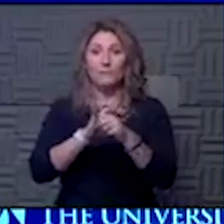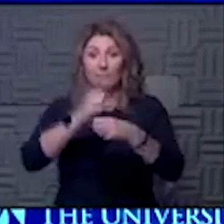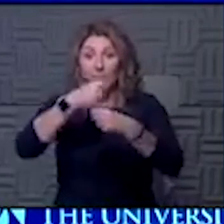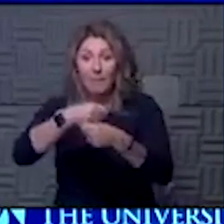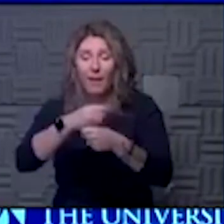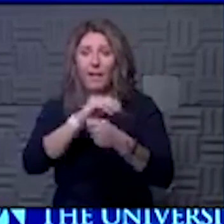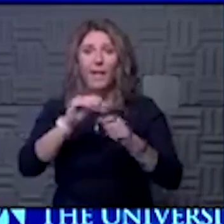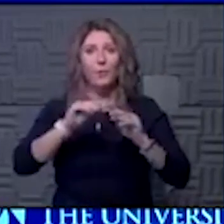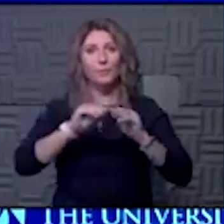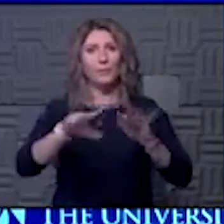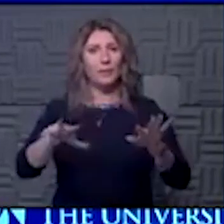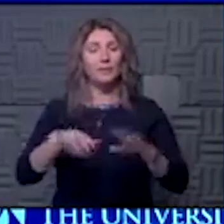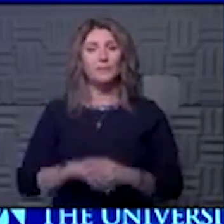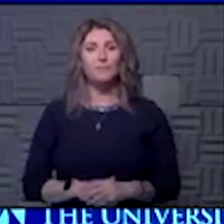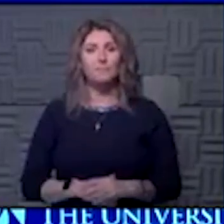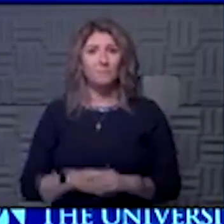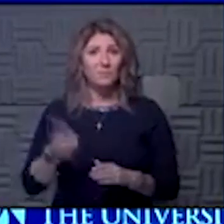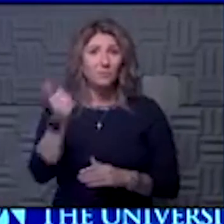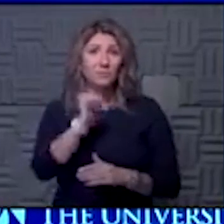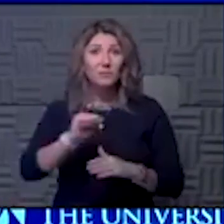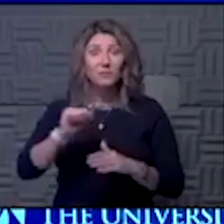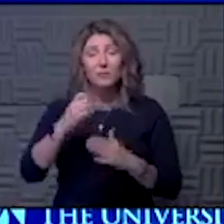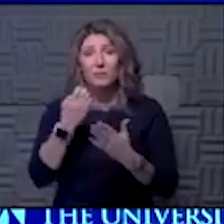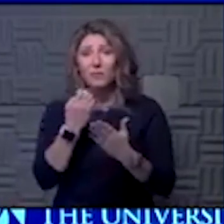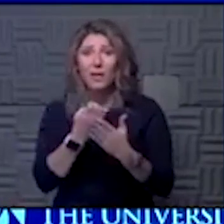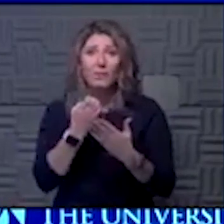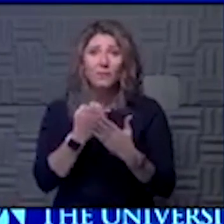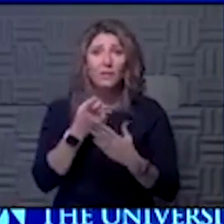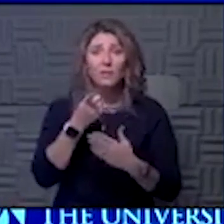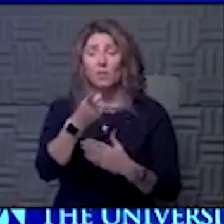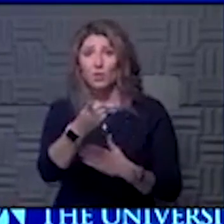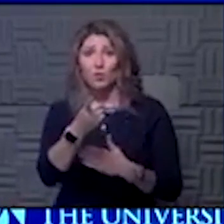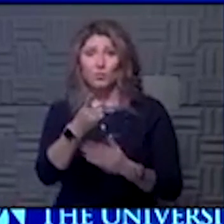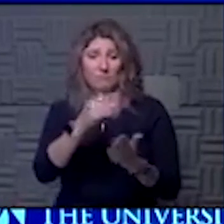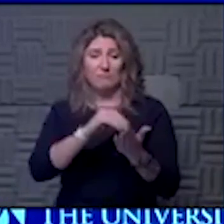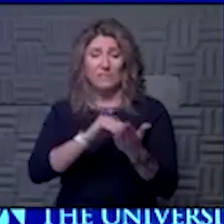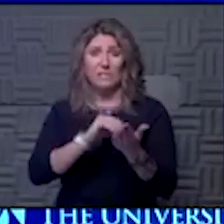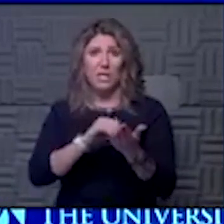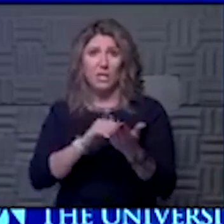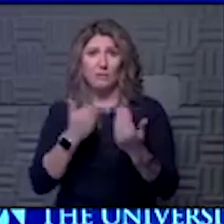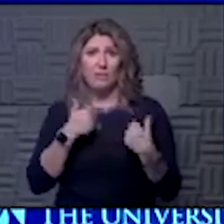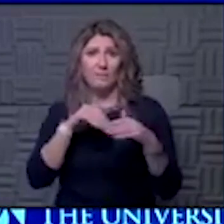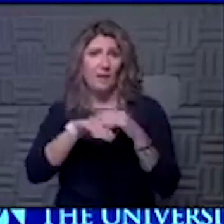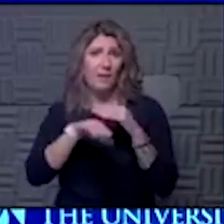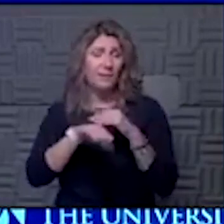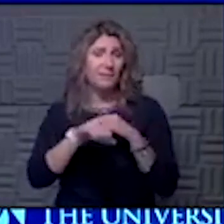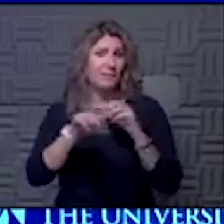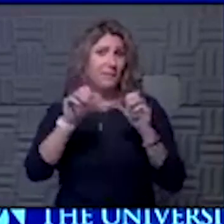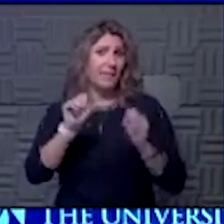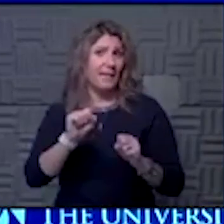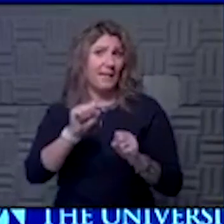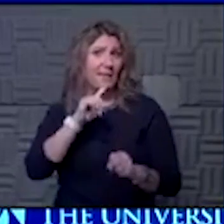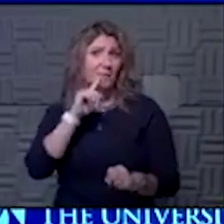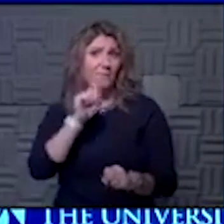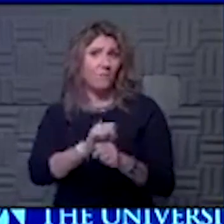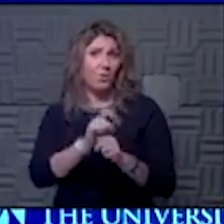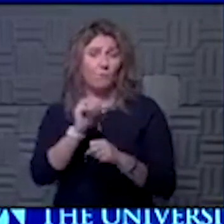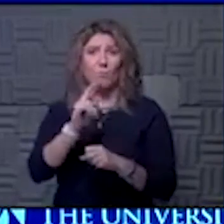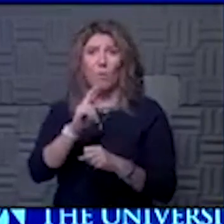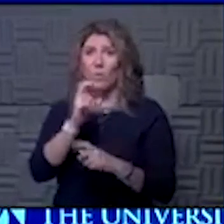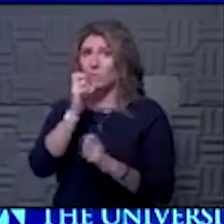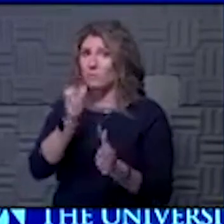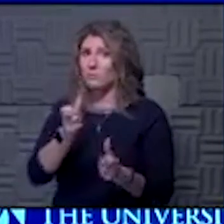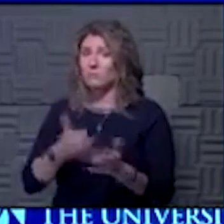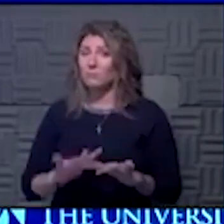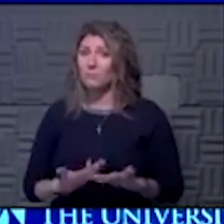Is there any evidence that you as physicians have access to that confirms or denies that?